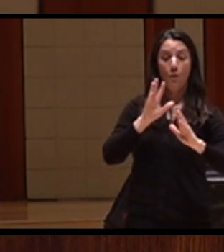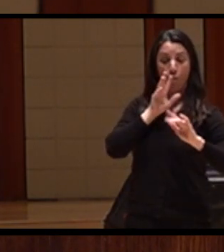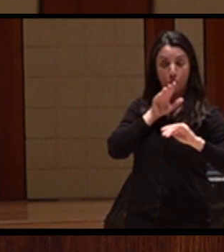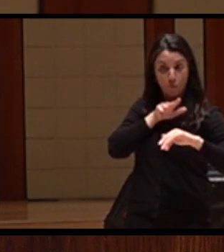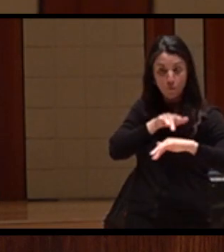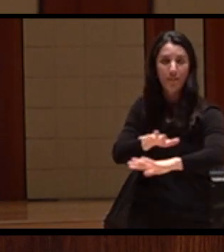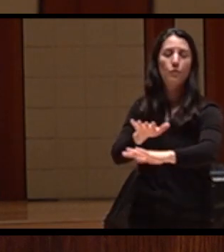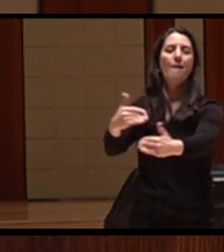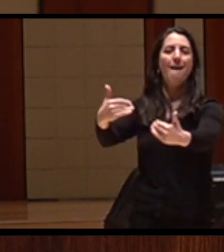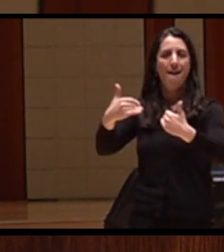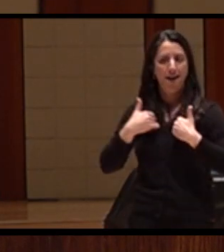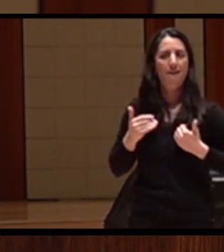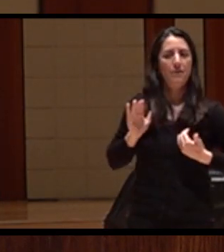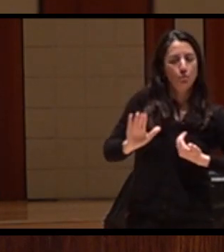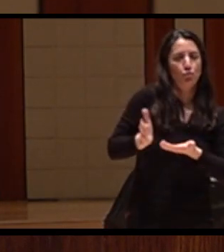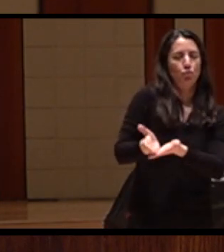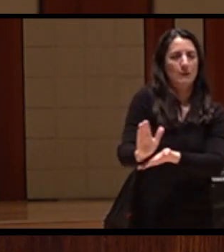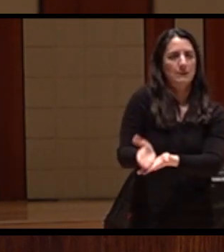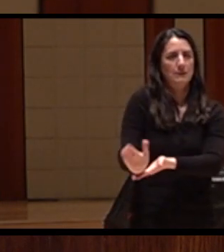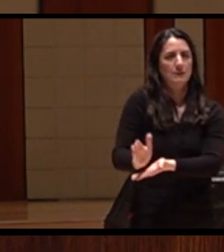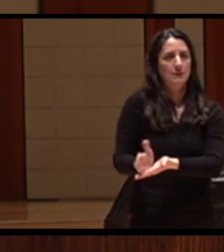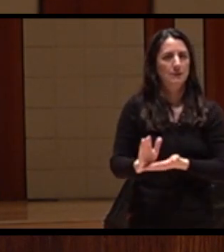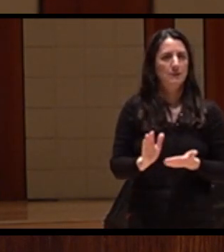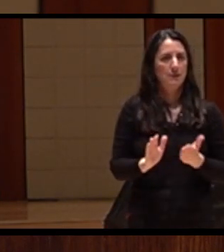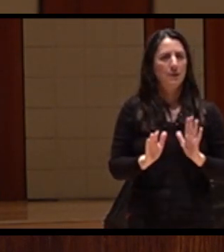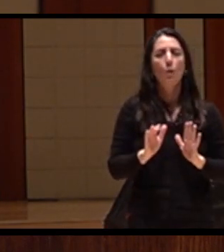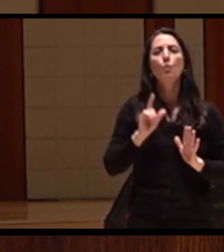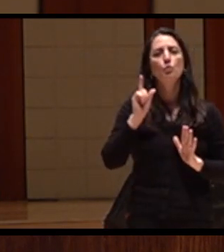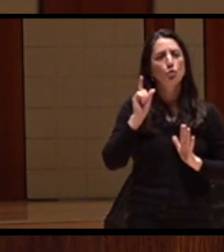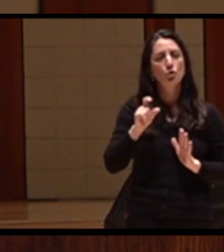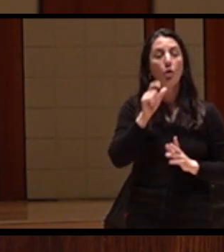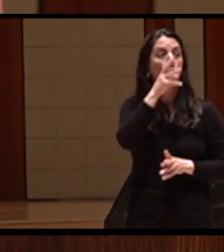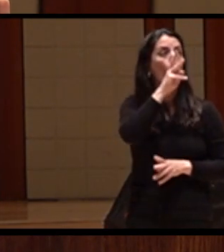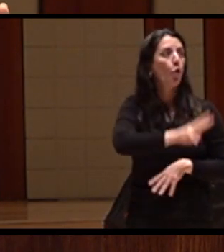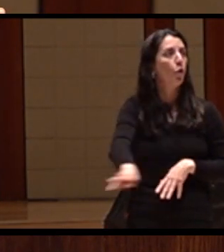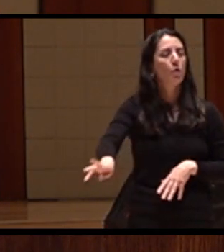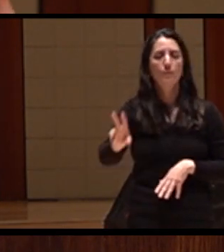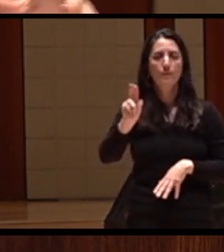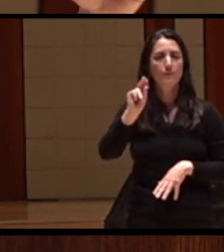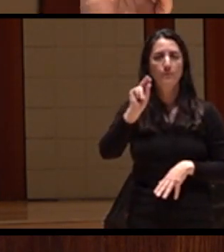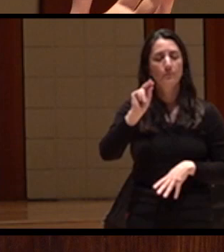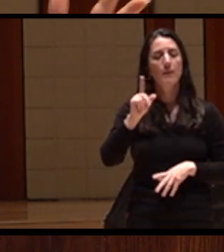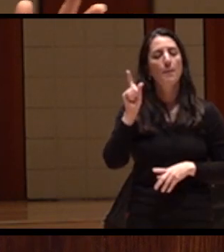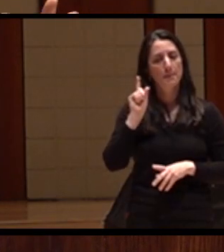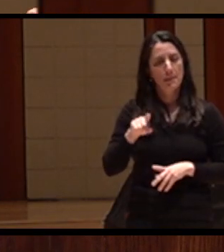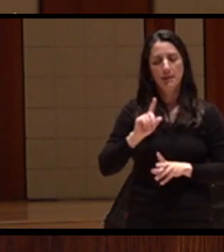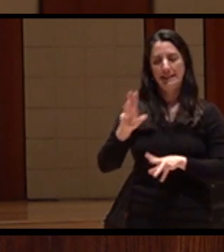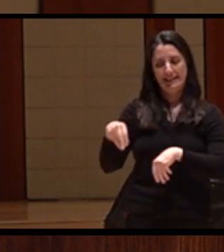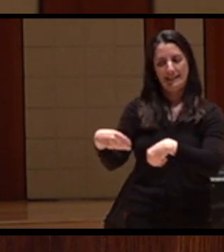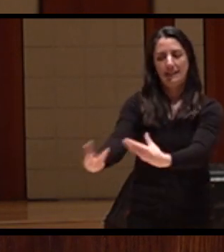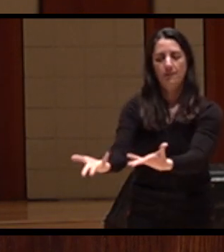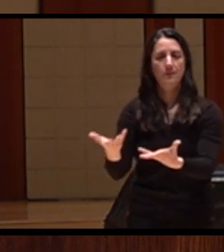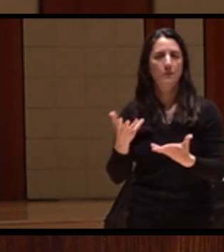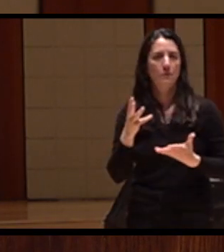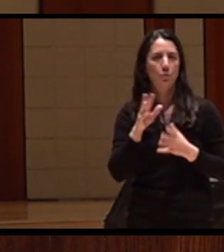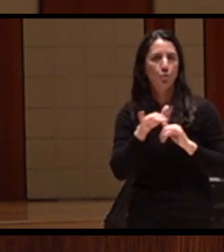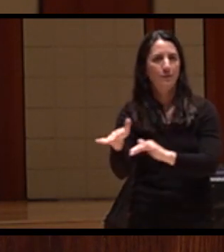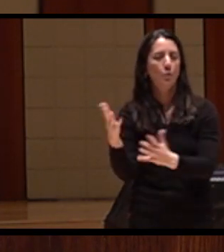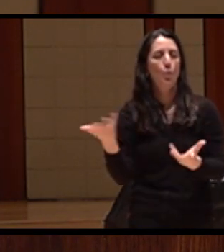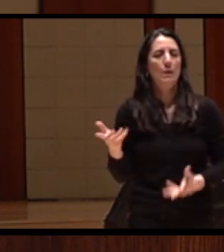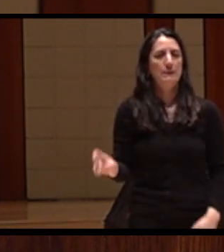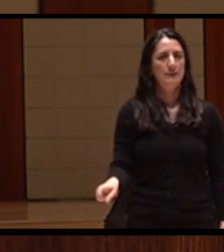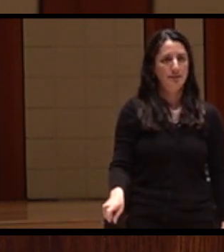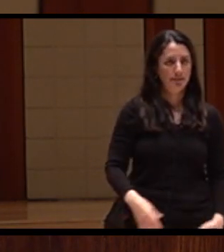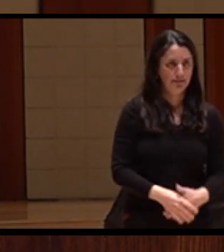uses. And finally, with respect to ecology, we need to return the flows in the Klamath River to a